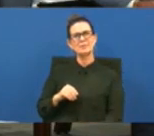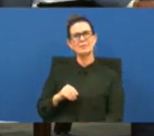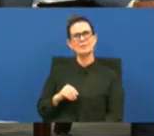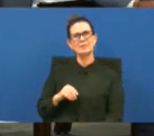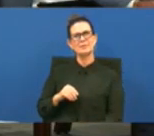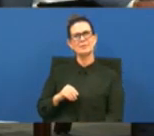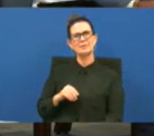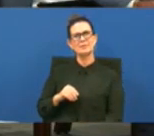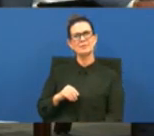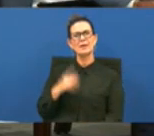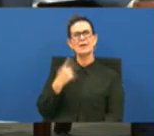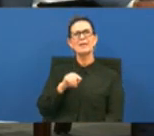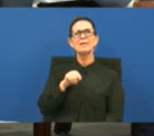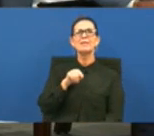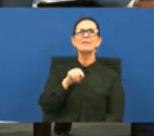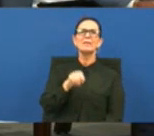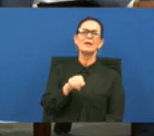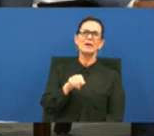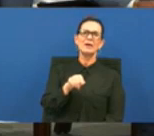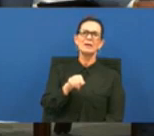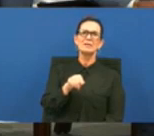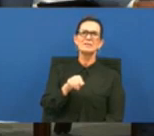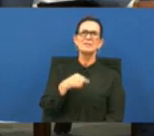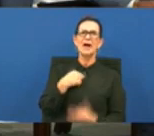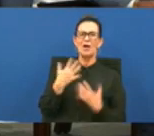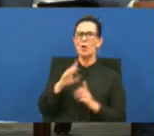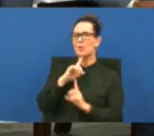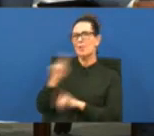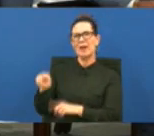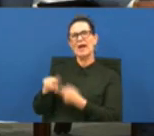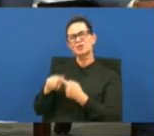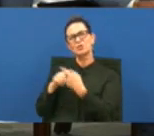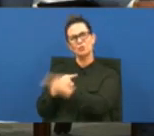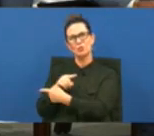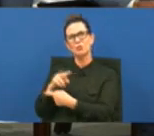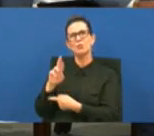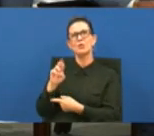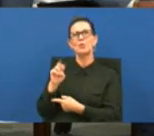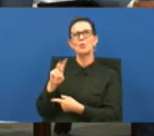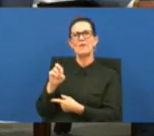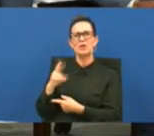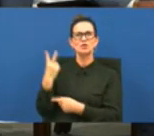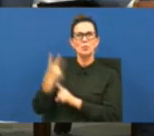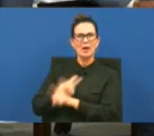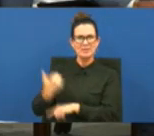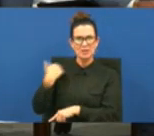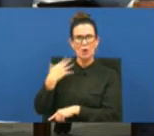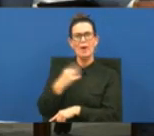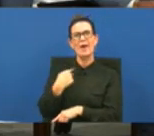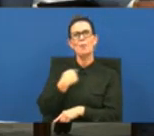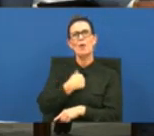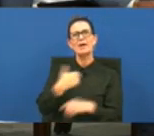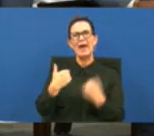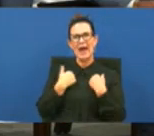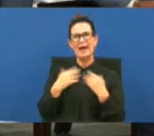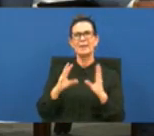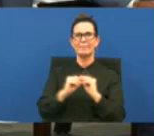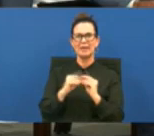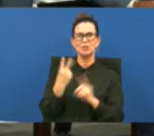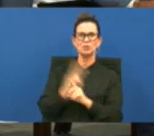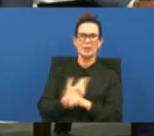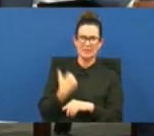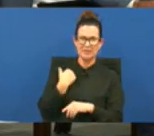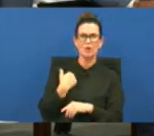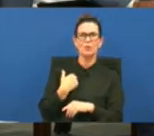that information was applied to reverend anderson two months ago and then we also had a meeting face to face right after we just sent it to the metro council i